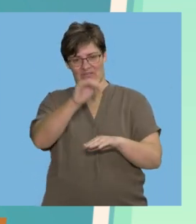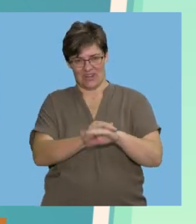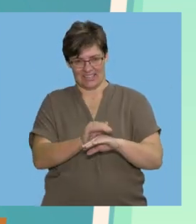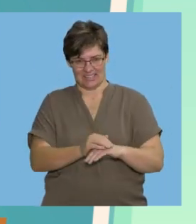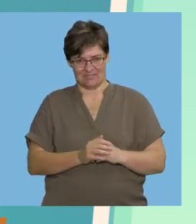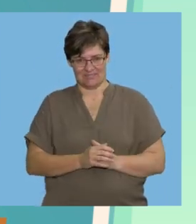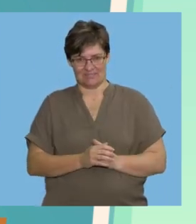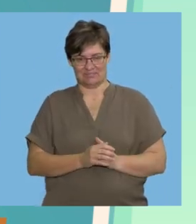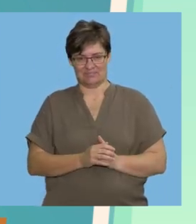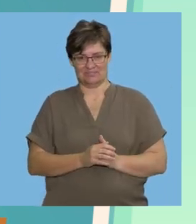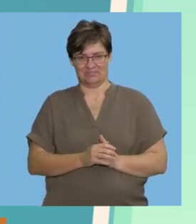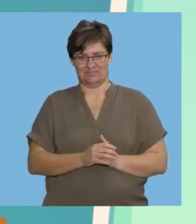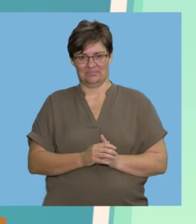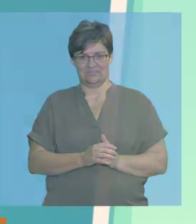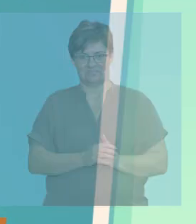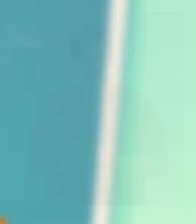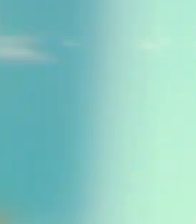sentences with your friends